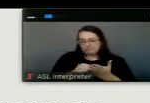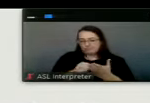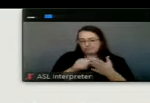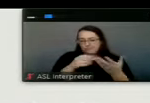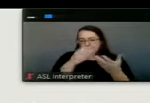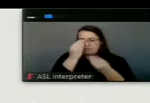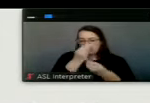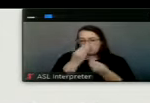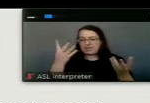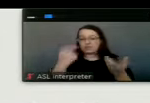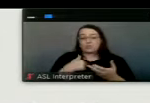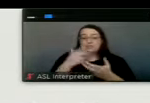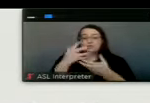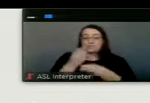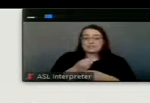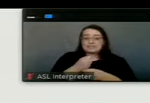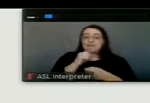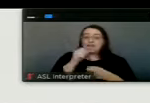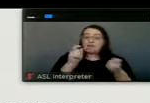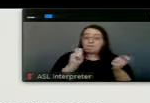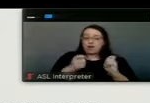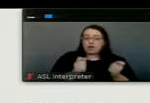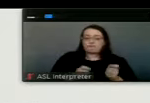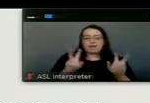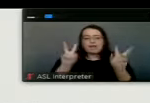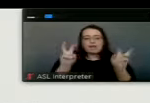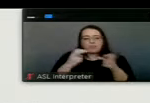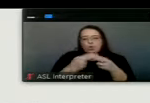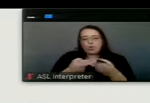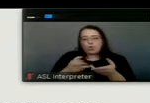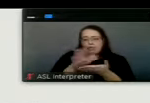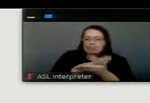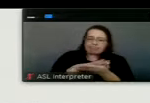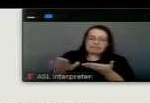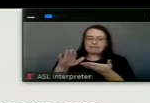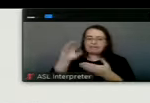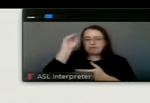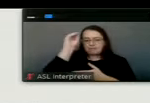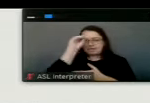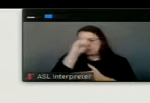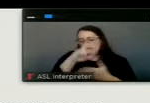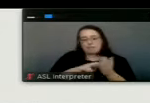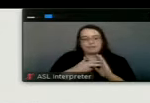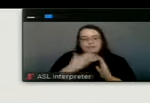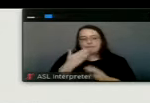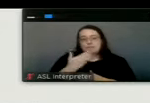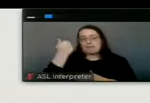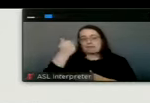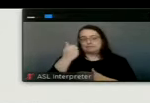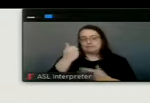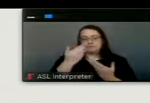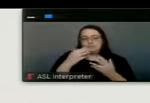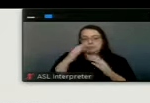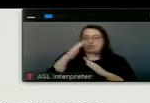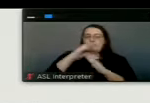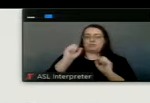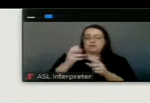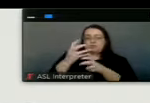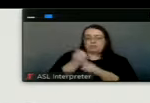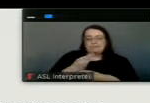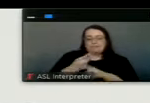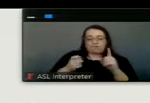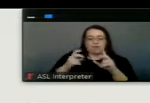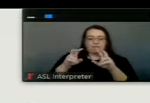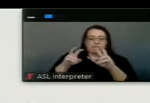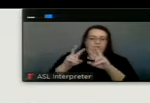We received an unmodified, which is a clean opinion. That is the best opinion that you can receive from your auditor. So, we are